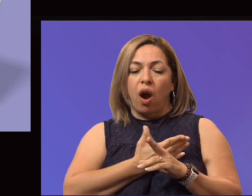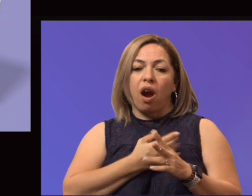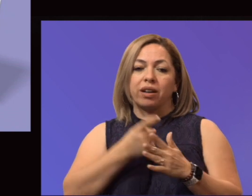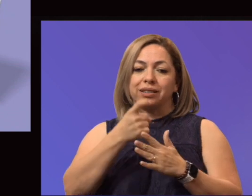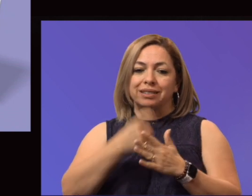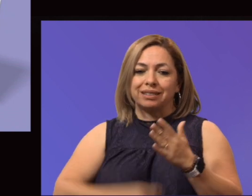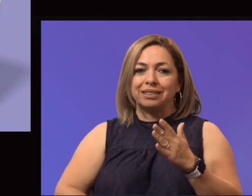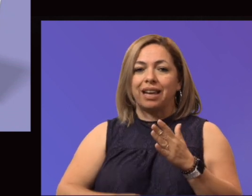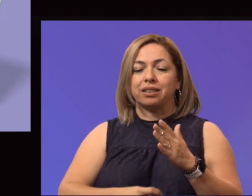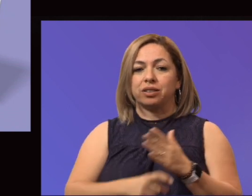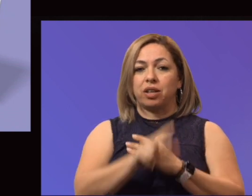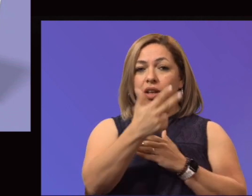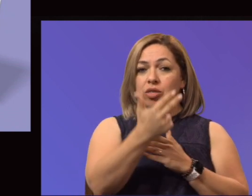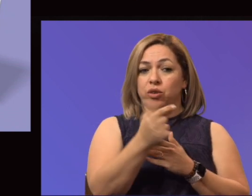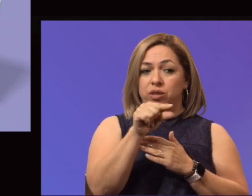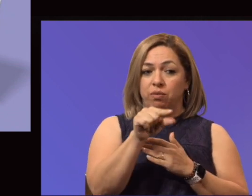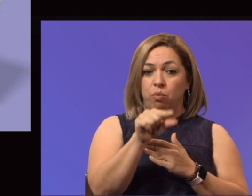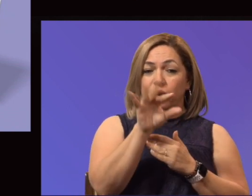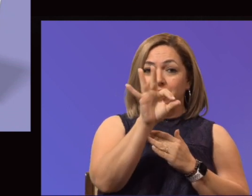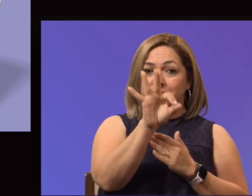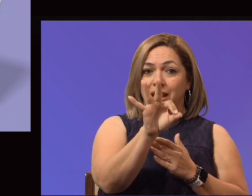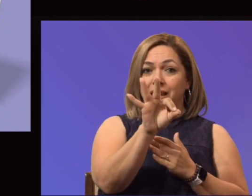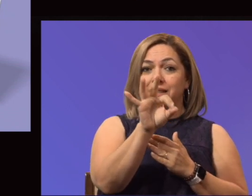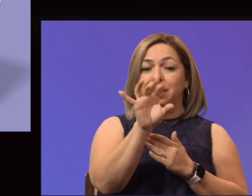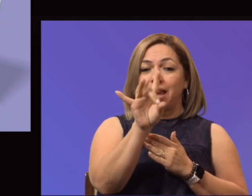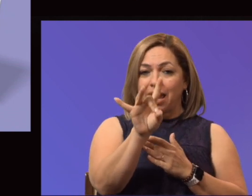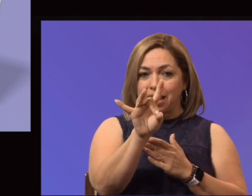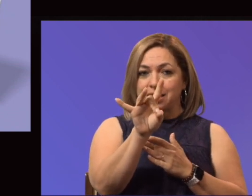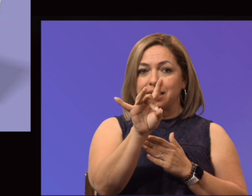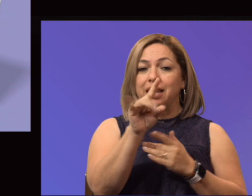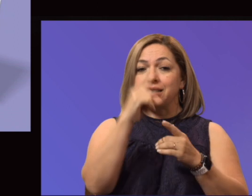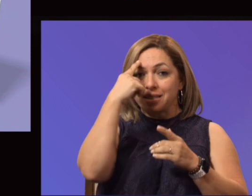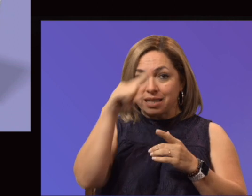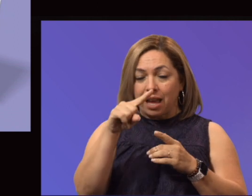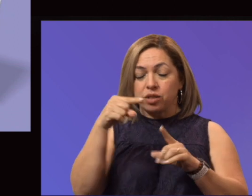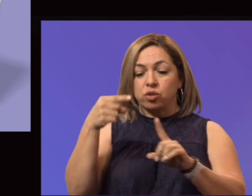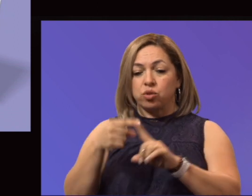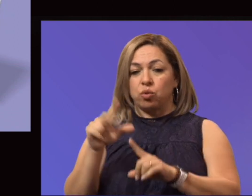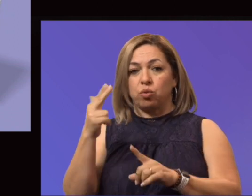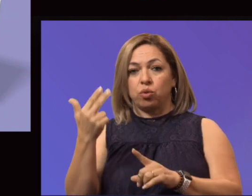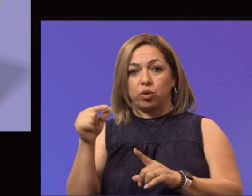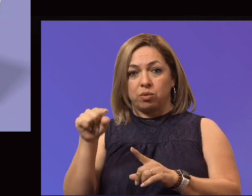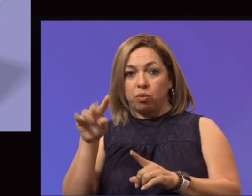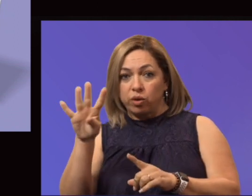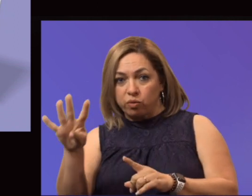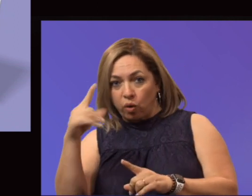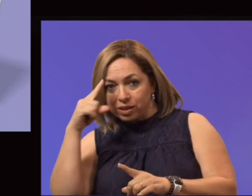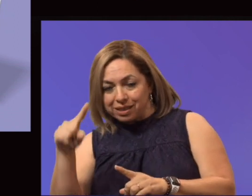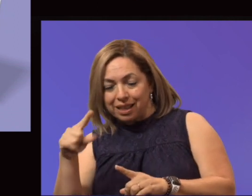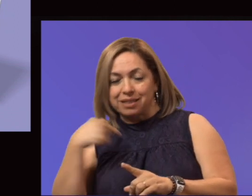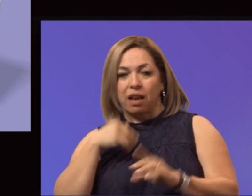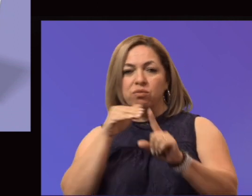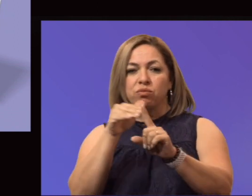fell from $13.98 to $13.4. And so, again, I would remind our friends